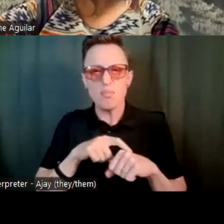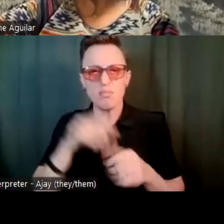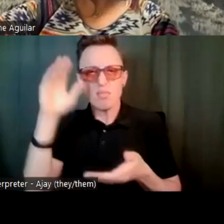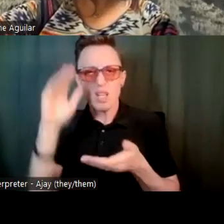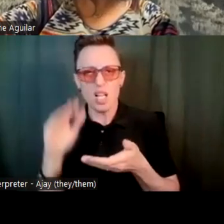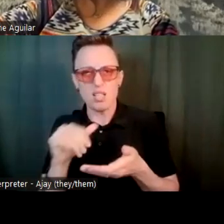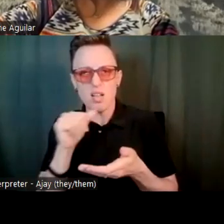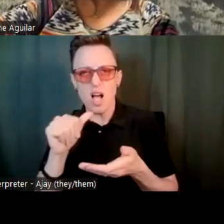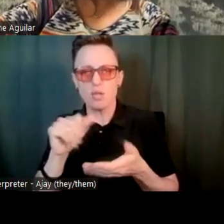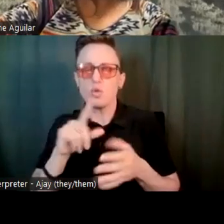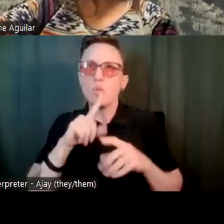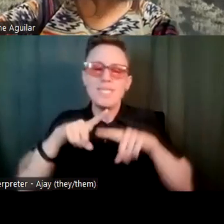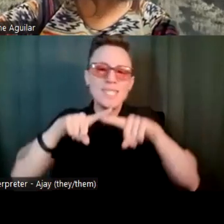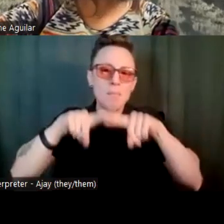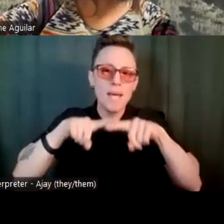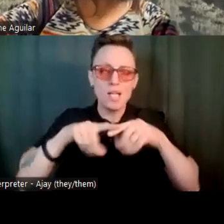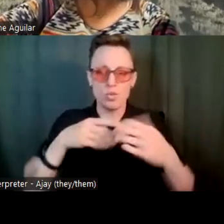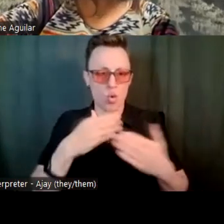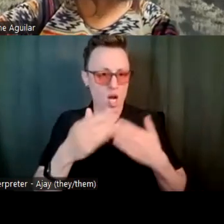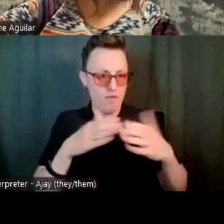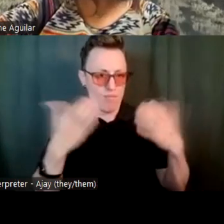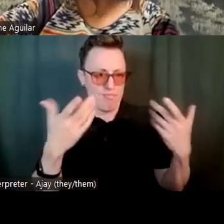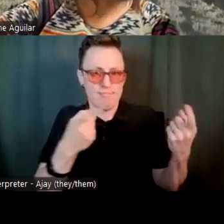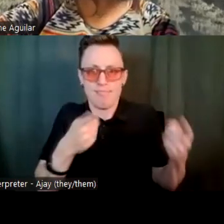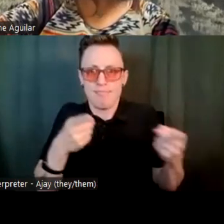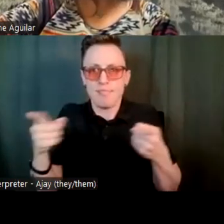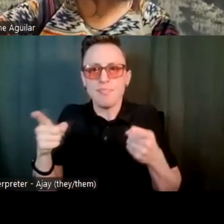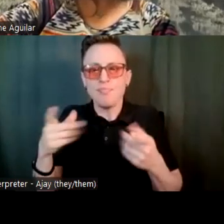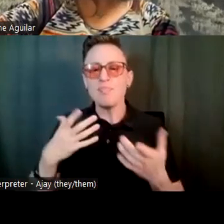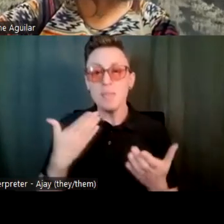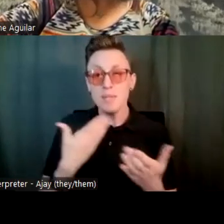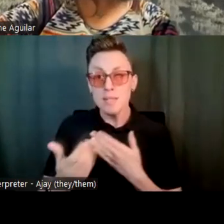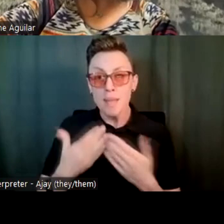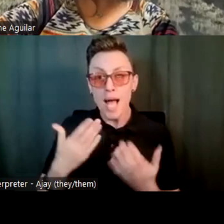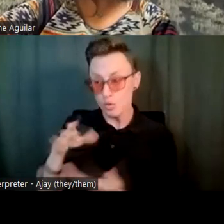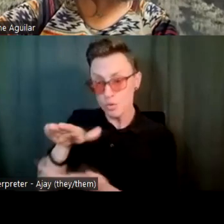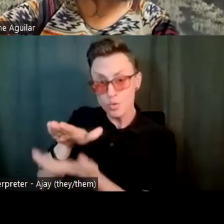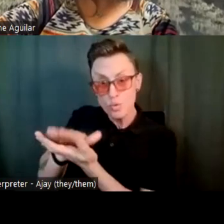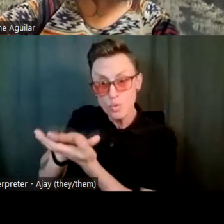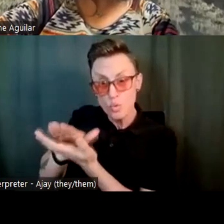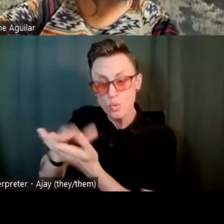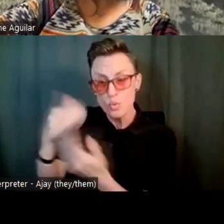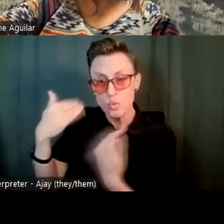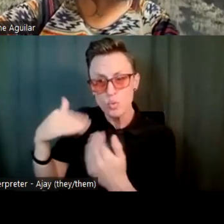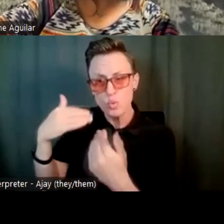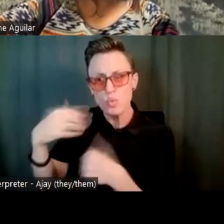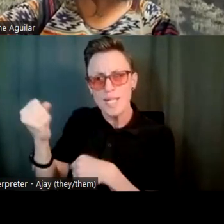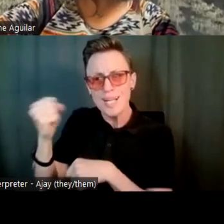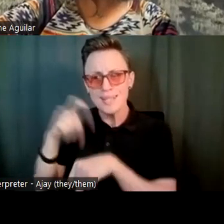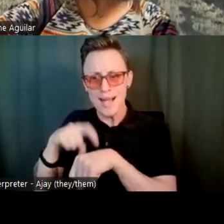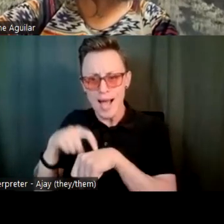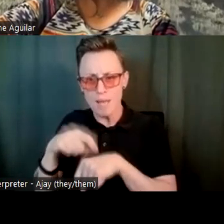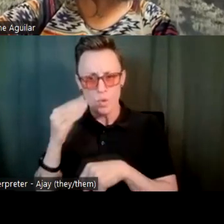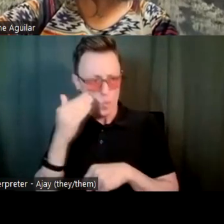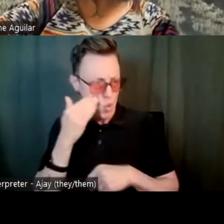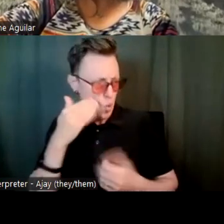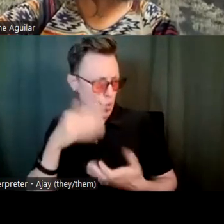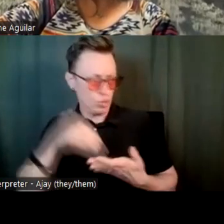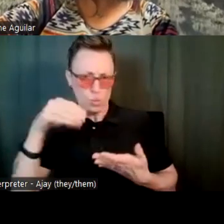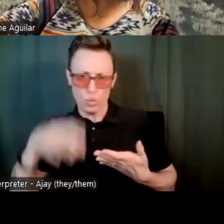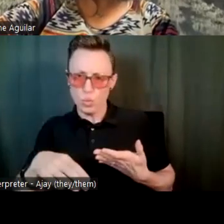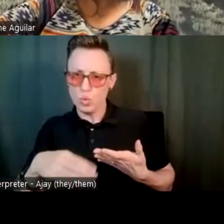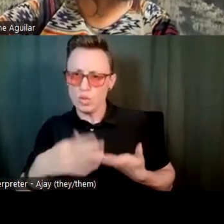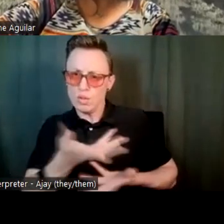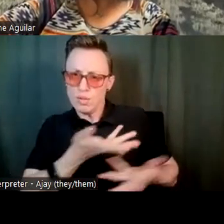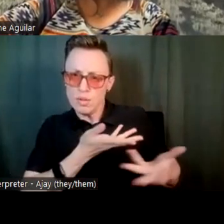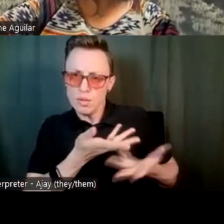on the action, I just really feel like the schools need to take, um, more time getting to know their students, both